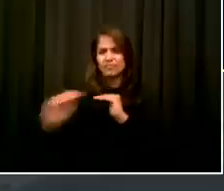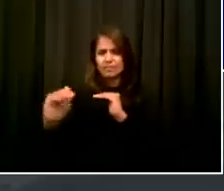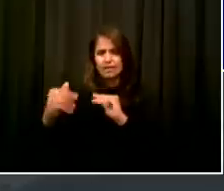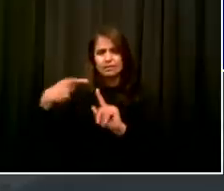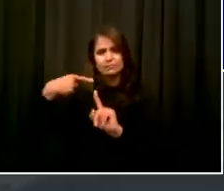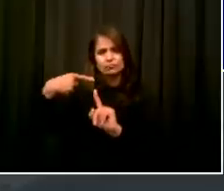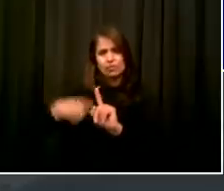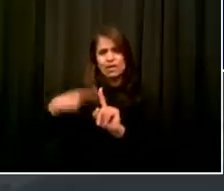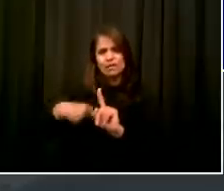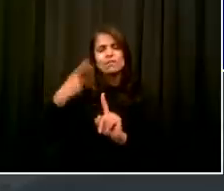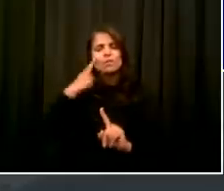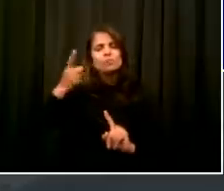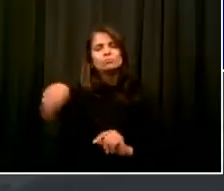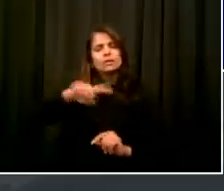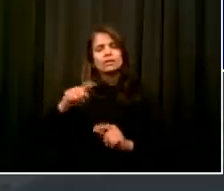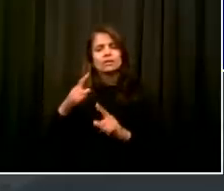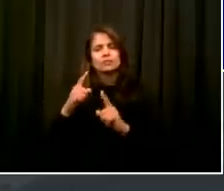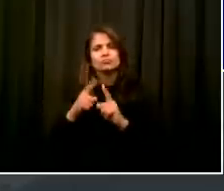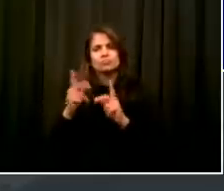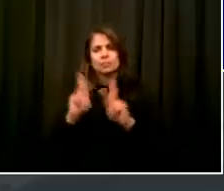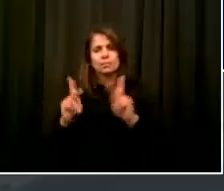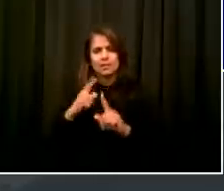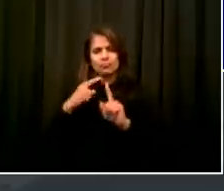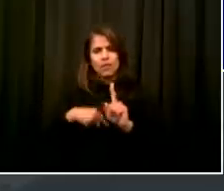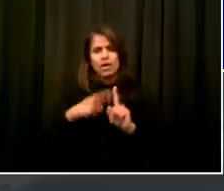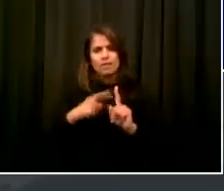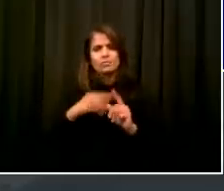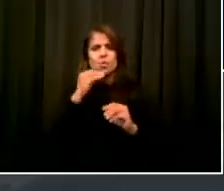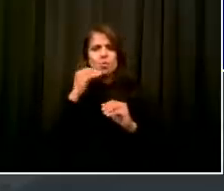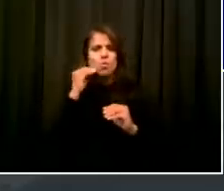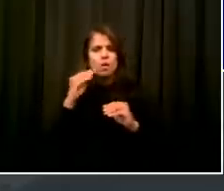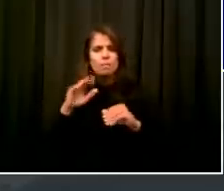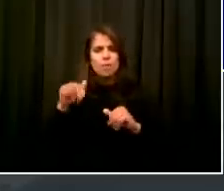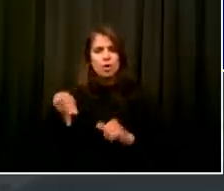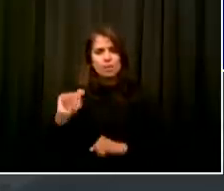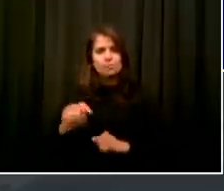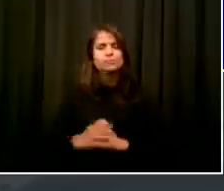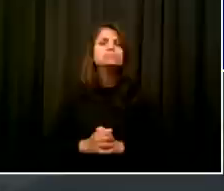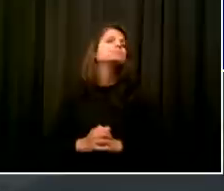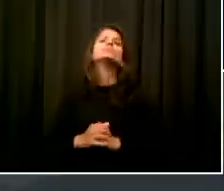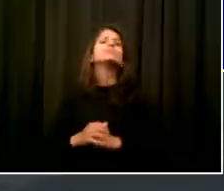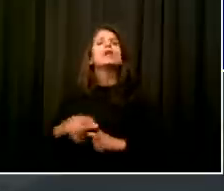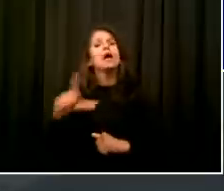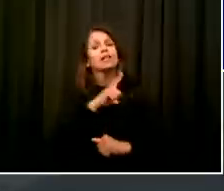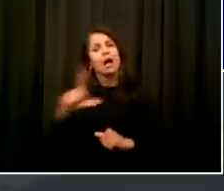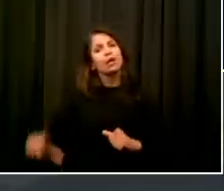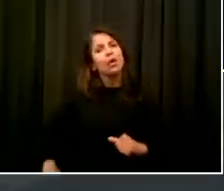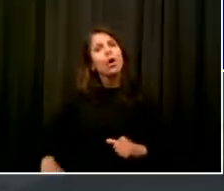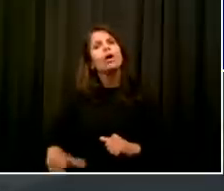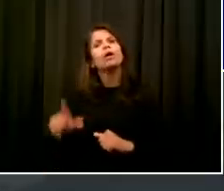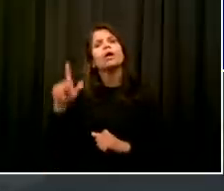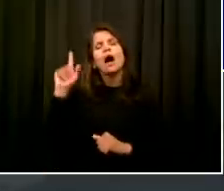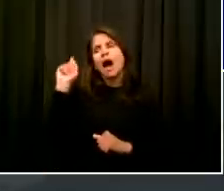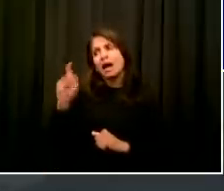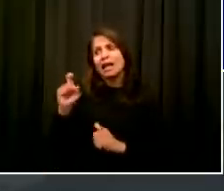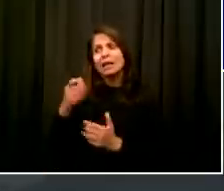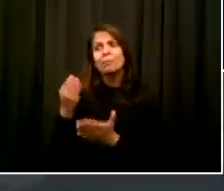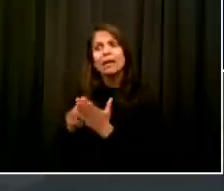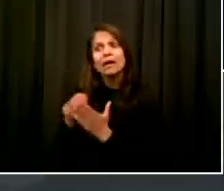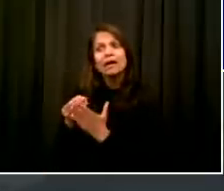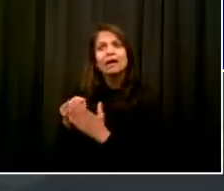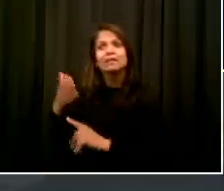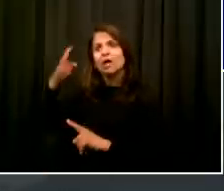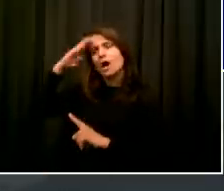working people in New York City, that their needs are taken into account. The Rent Guidelines Board did exactly that. And they decided on a rent